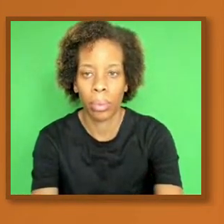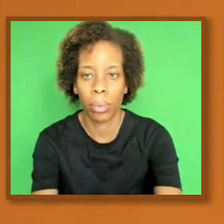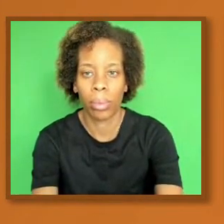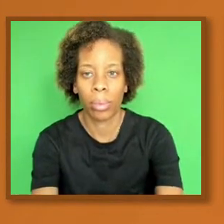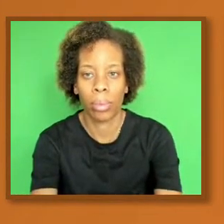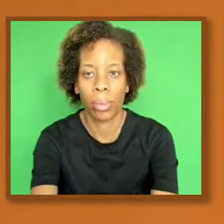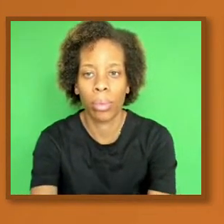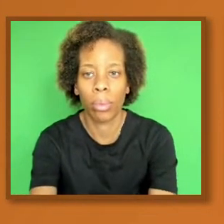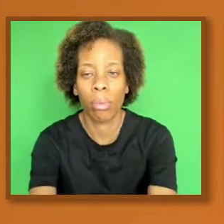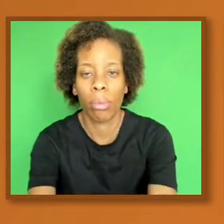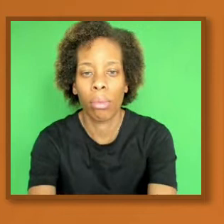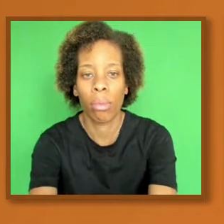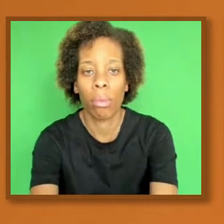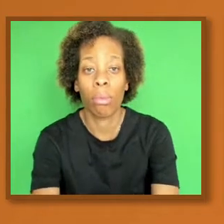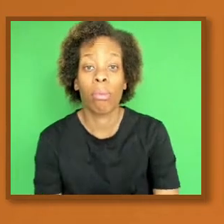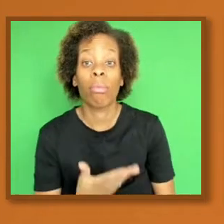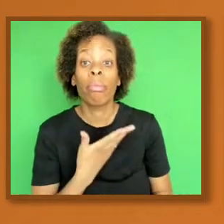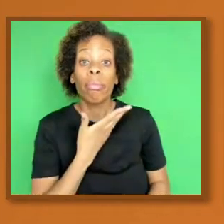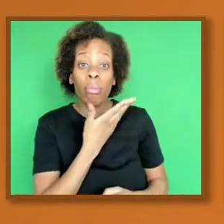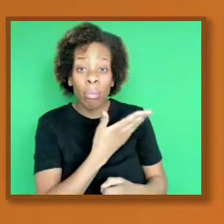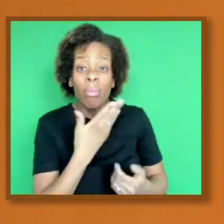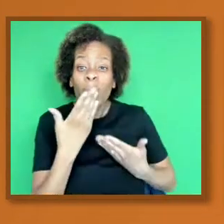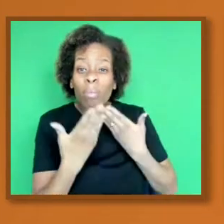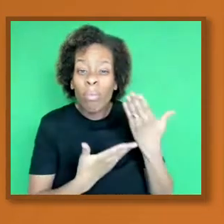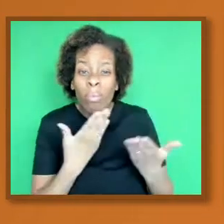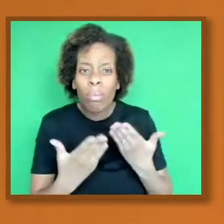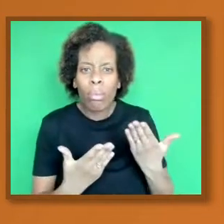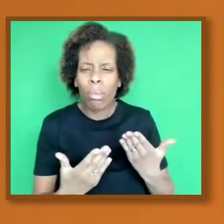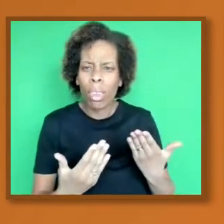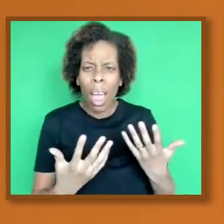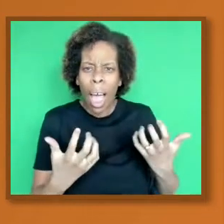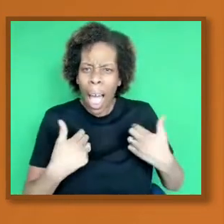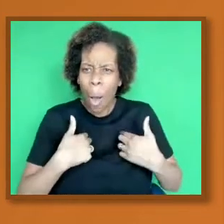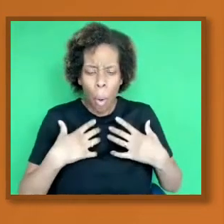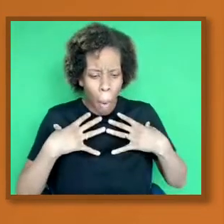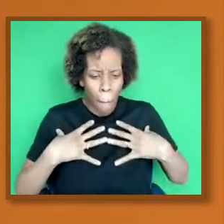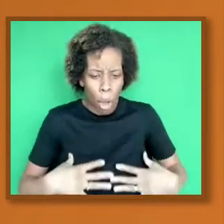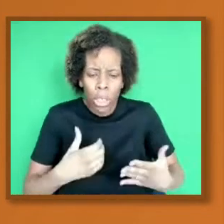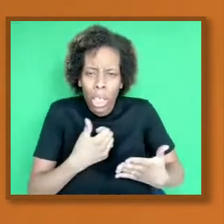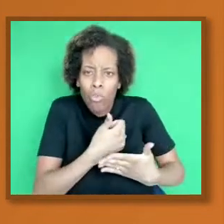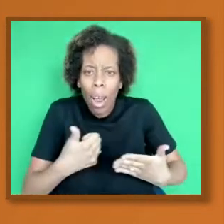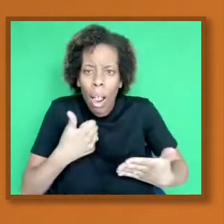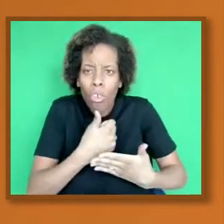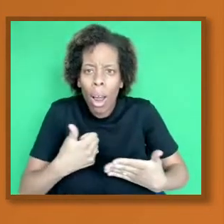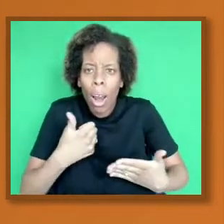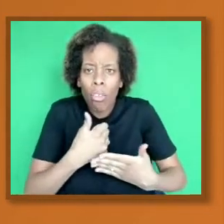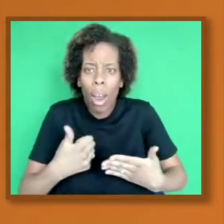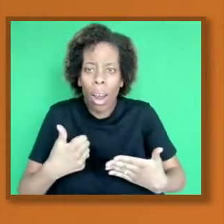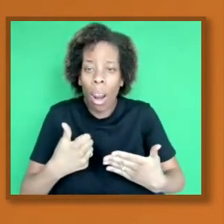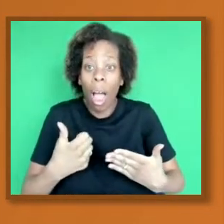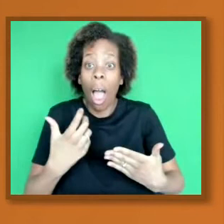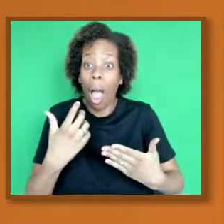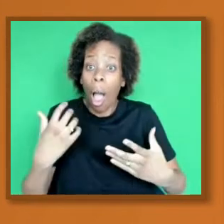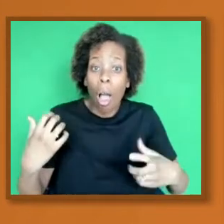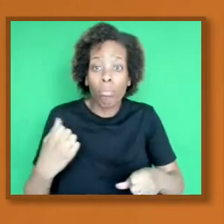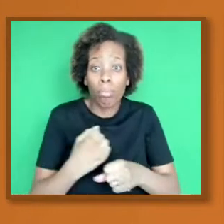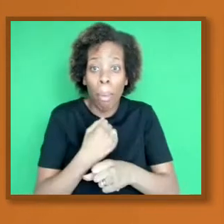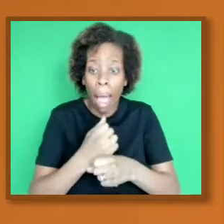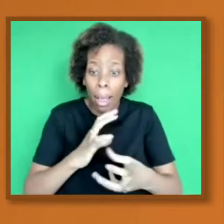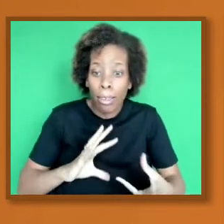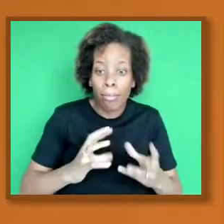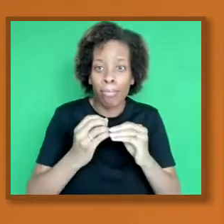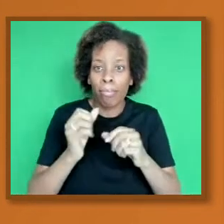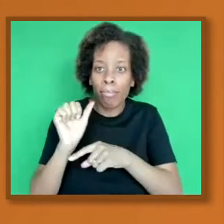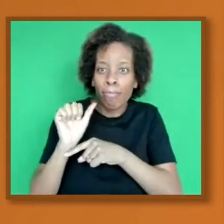These very important proteins, the bouncers, as we'll refer to. As you can see from this slide, what you'll see